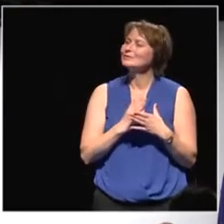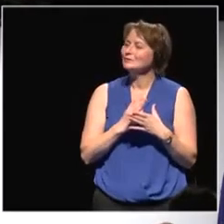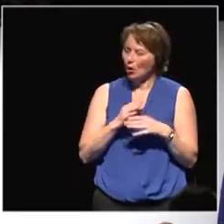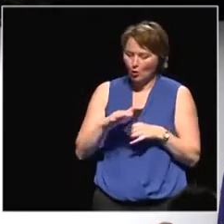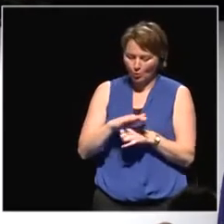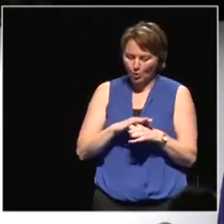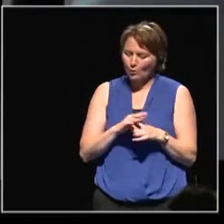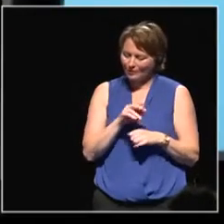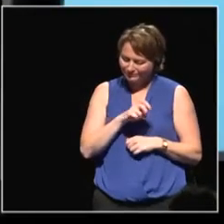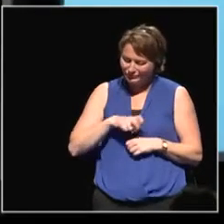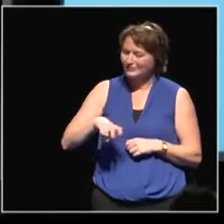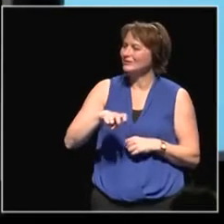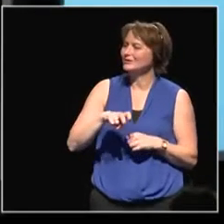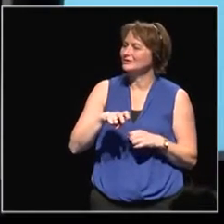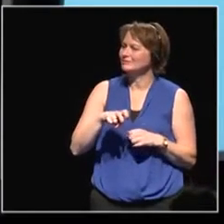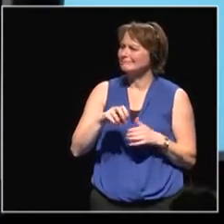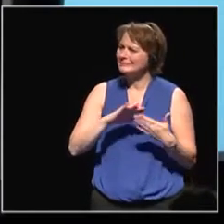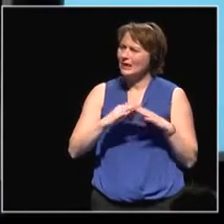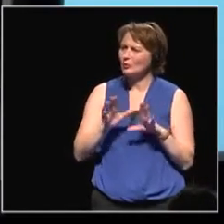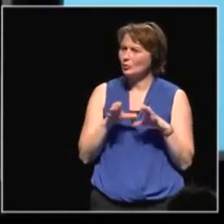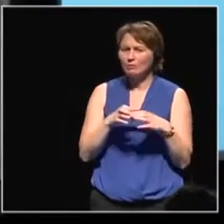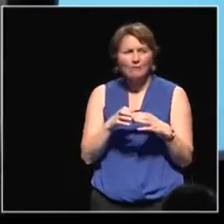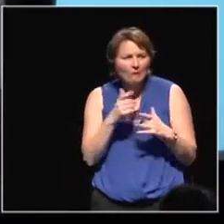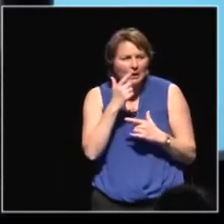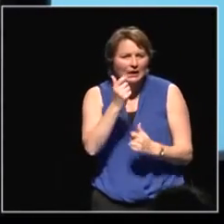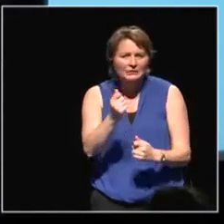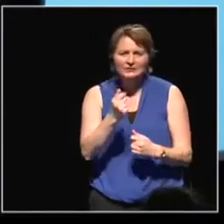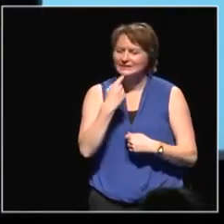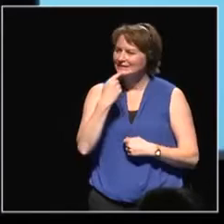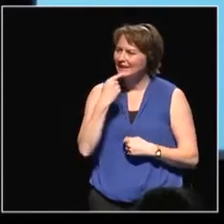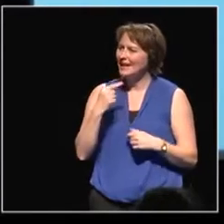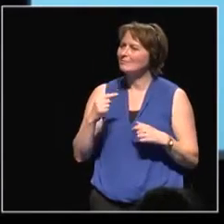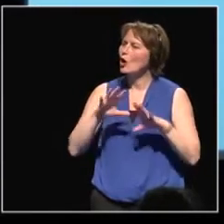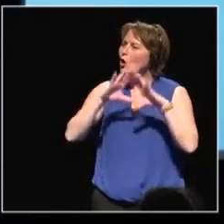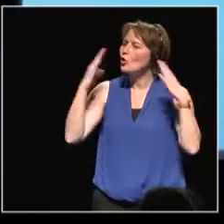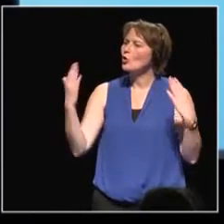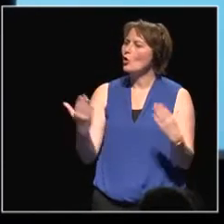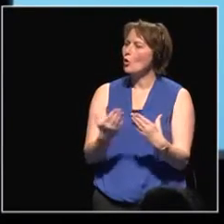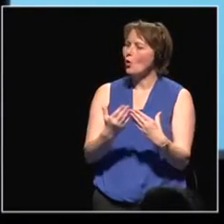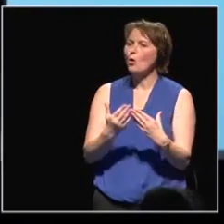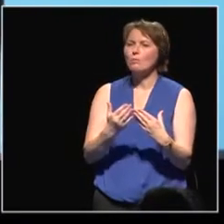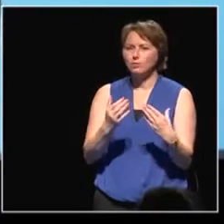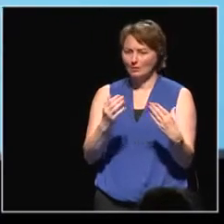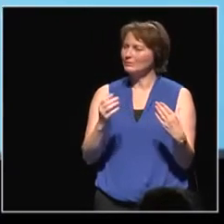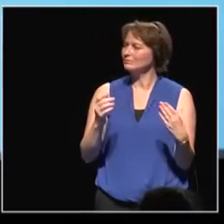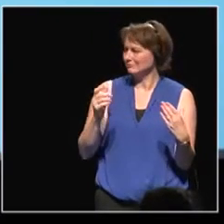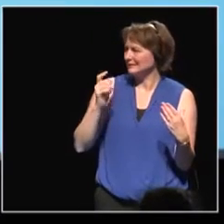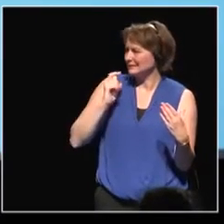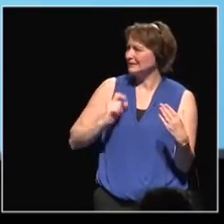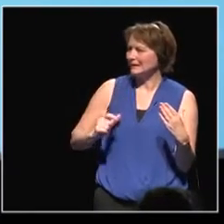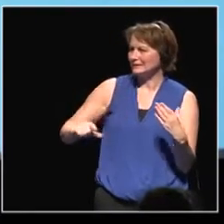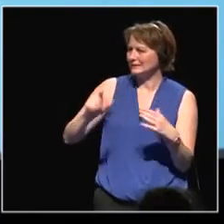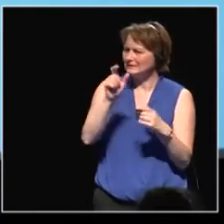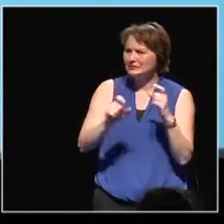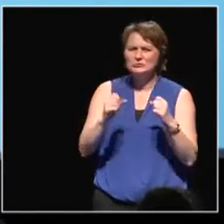town group. That's very interesting. We're talking about global citizenship, but it seems it has a strong local dimension for